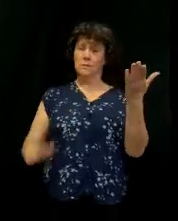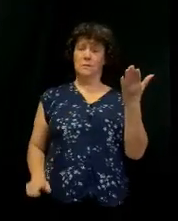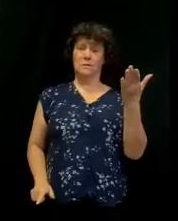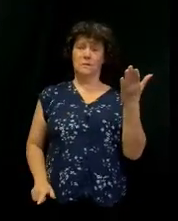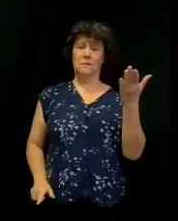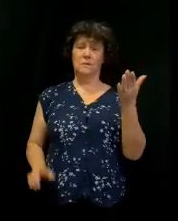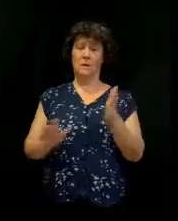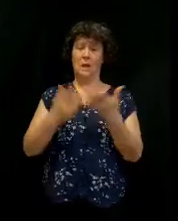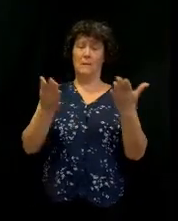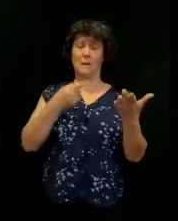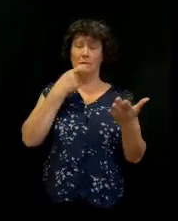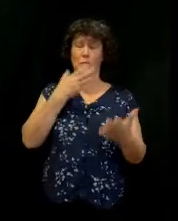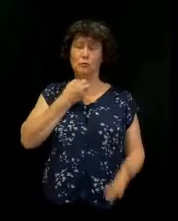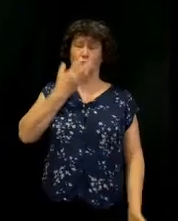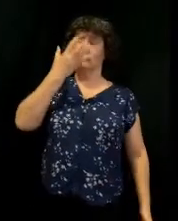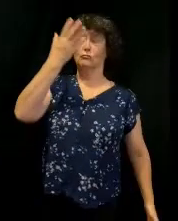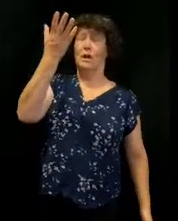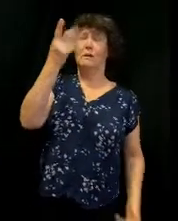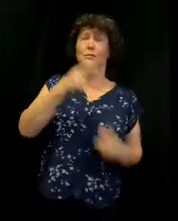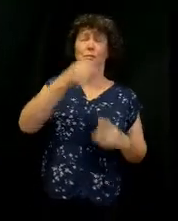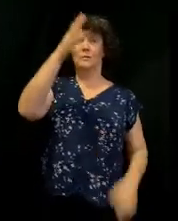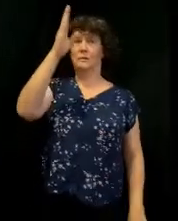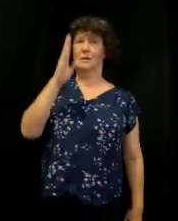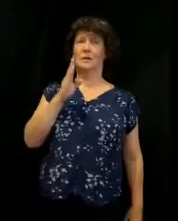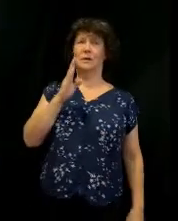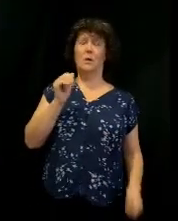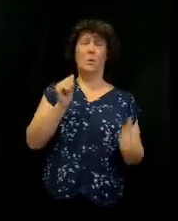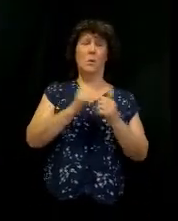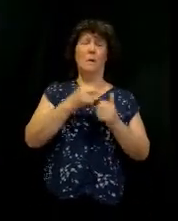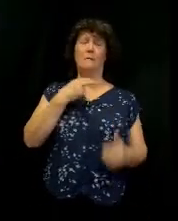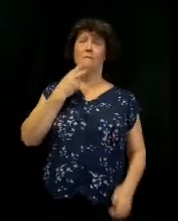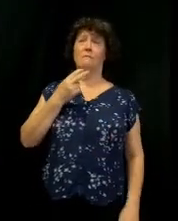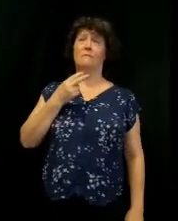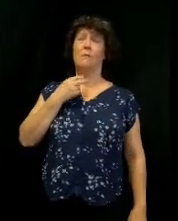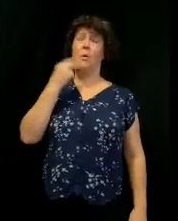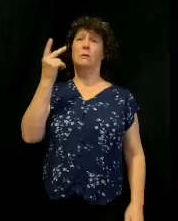The Bible says, shout unto God with a voice of triumph.